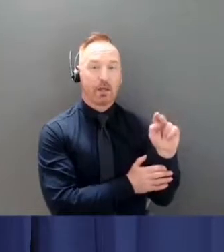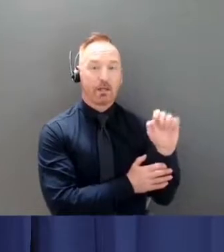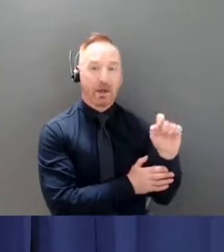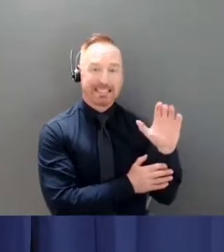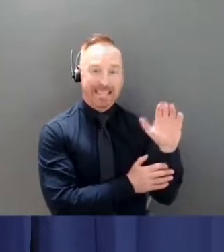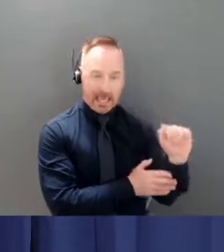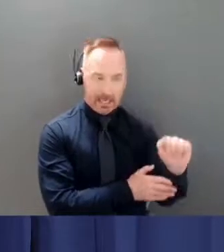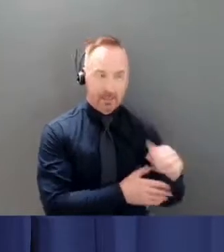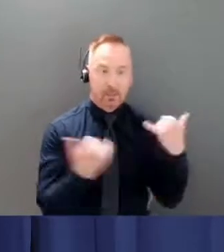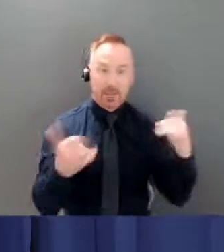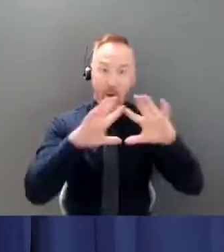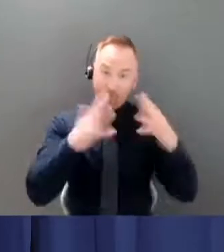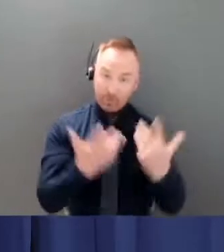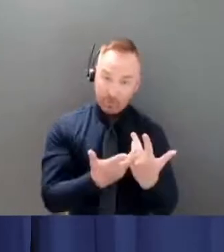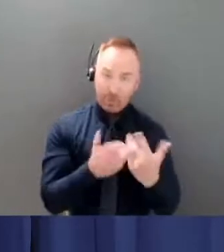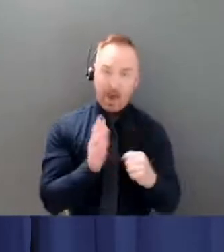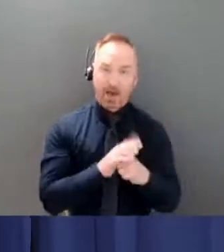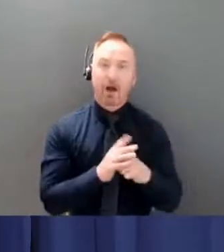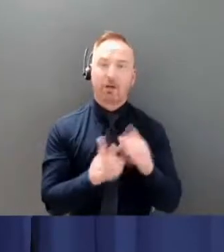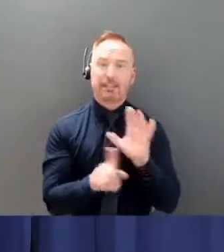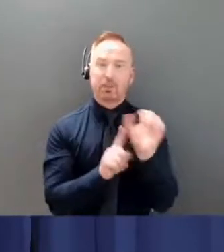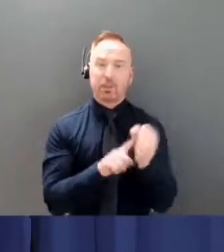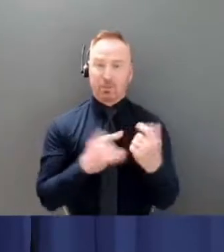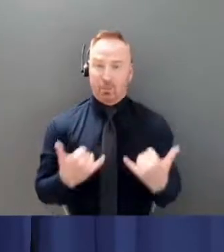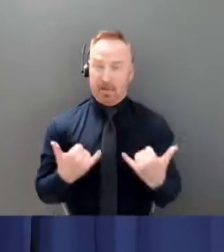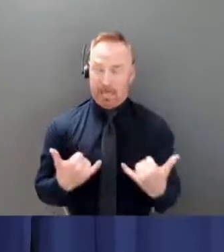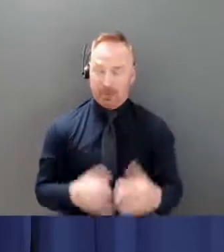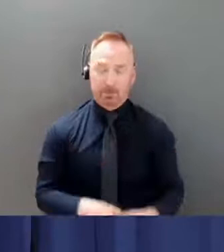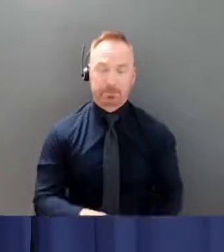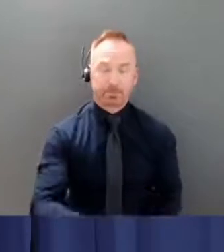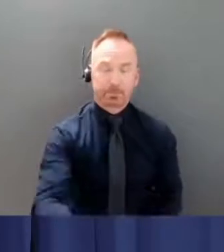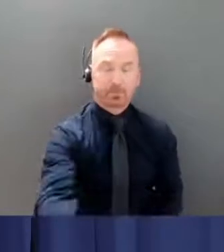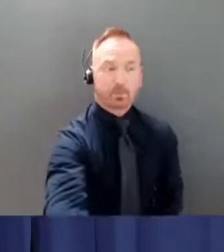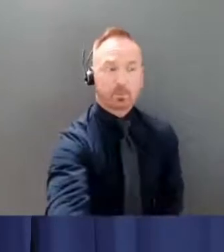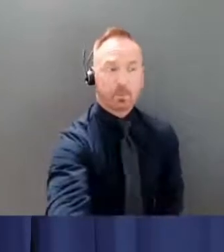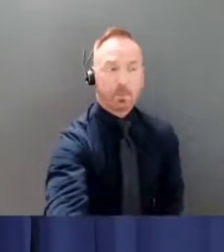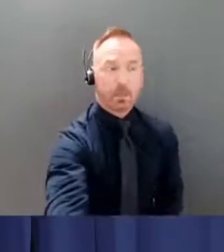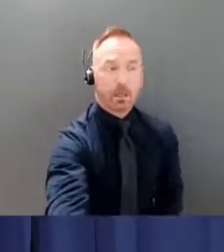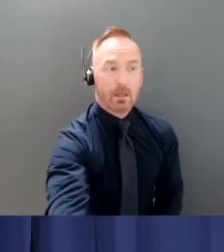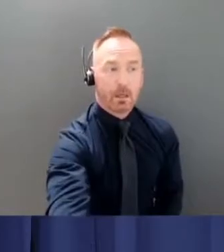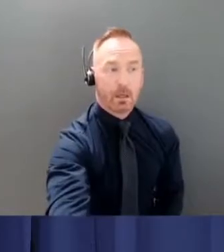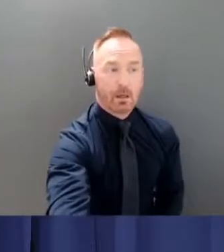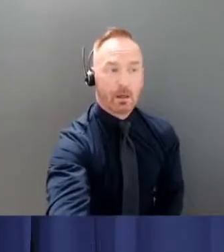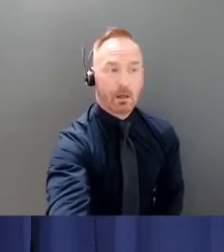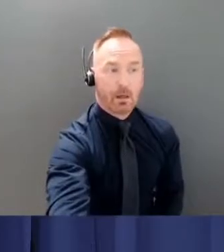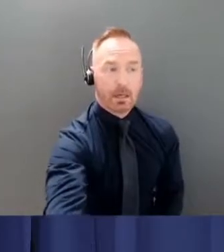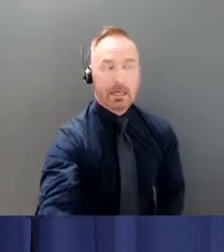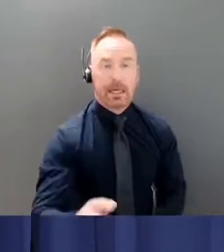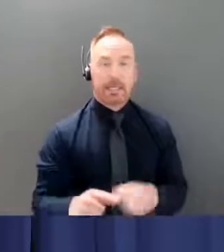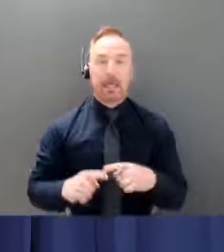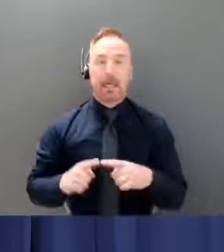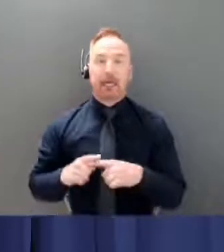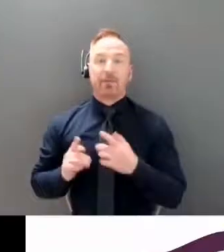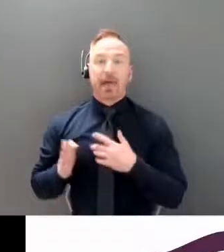our current situation and this is really from June 1st to the present.